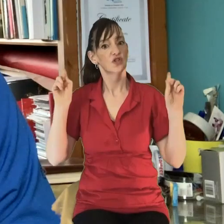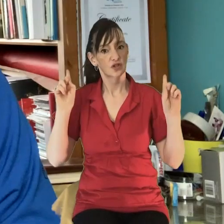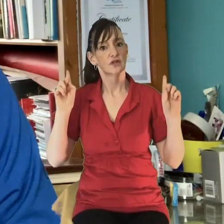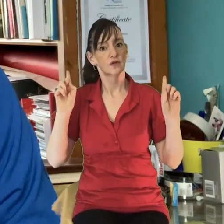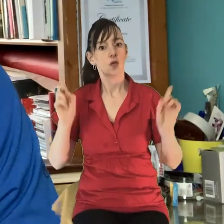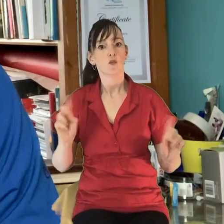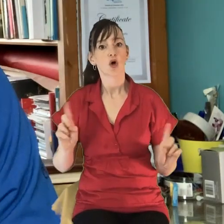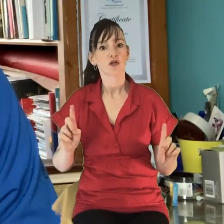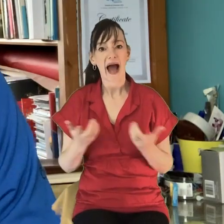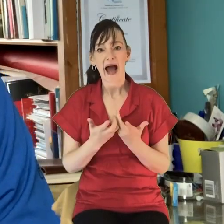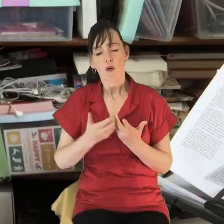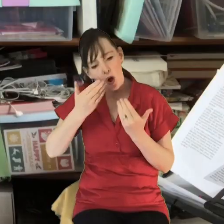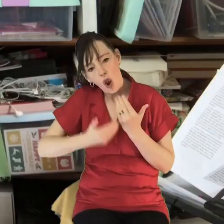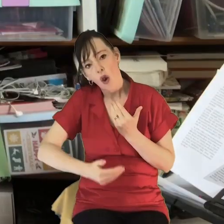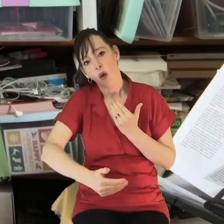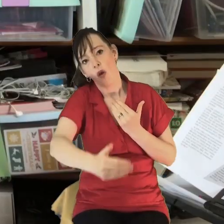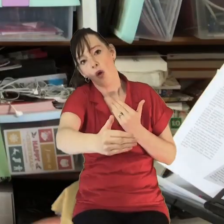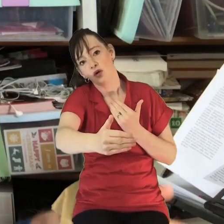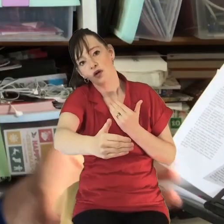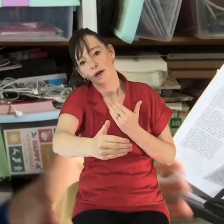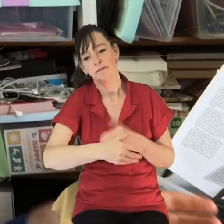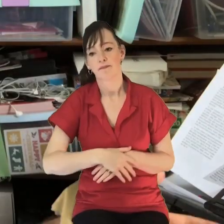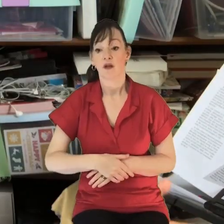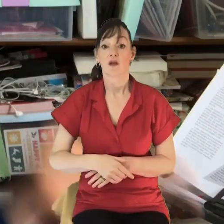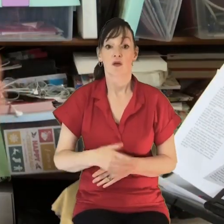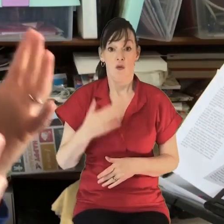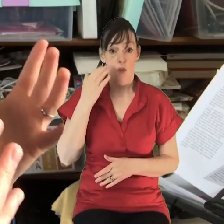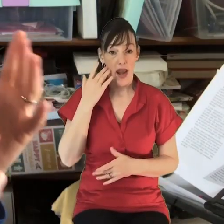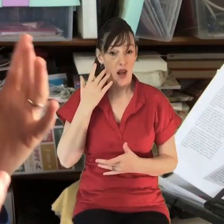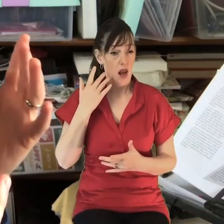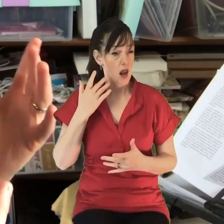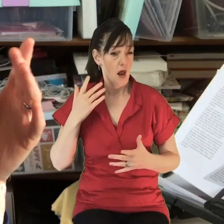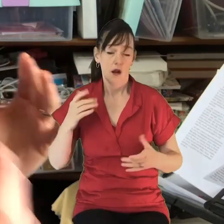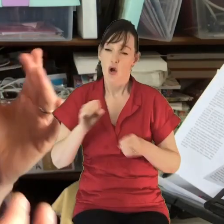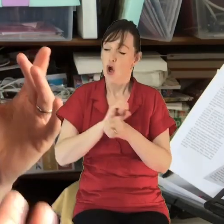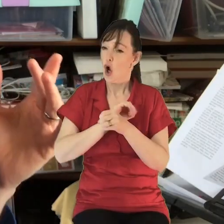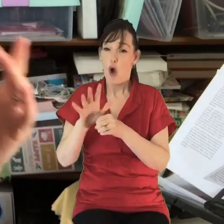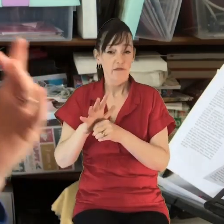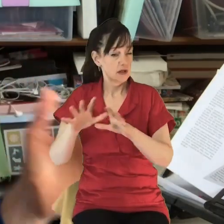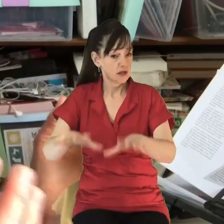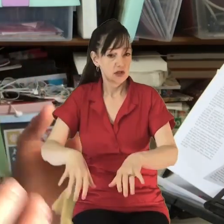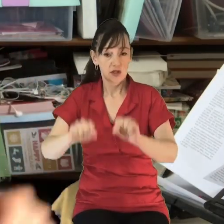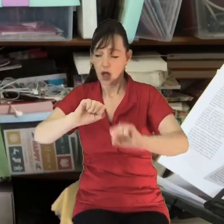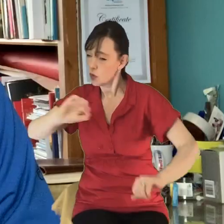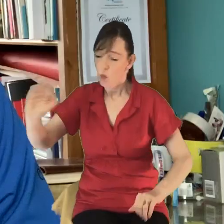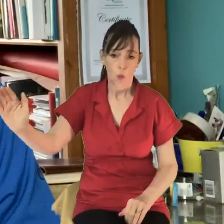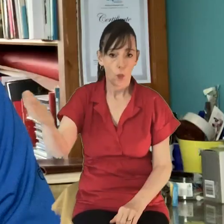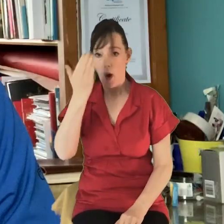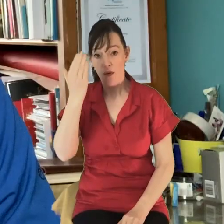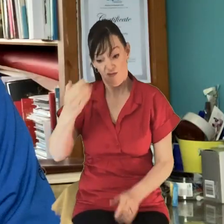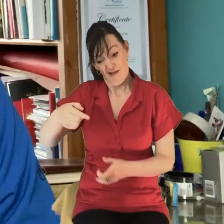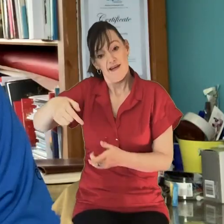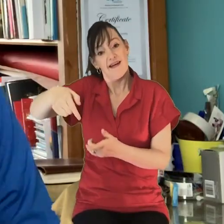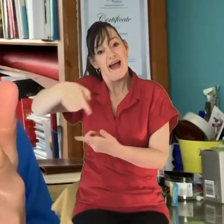do gospel ministry long term? And so for us, as the kind of the storm came, the storm of COVID and